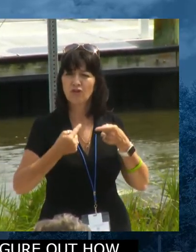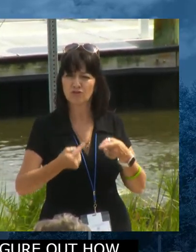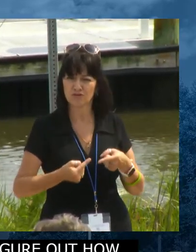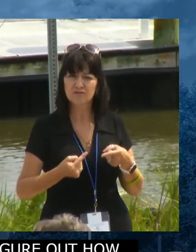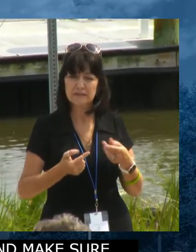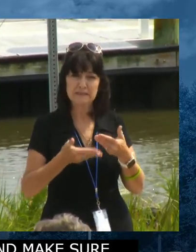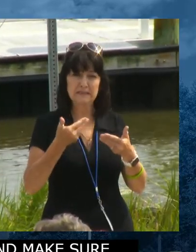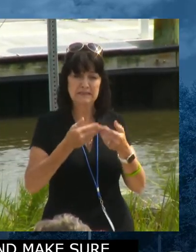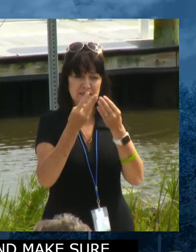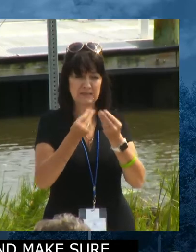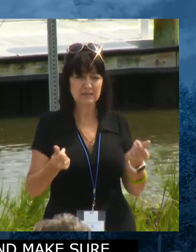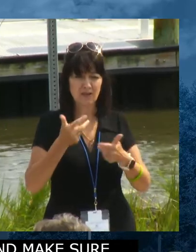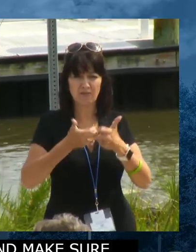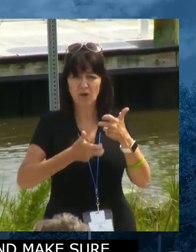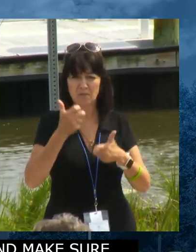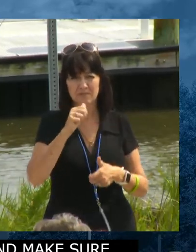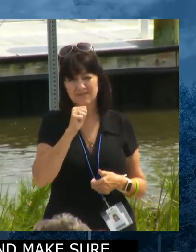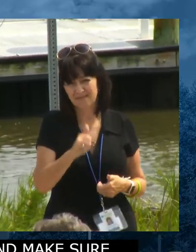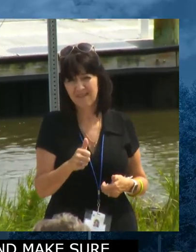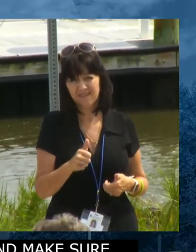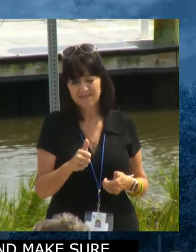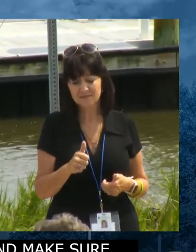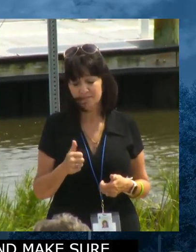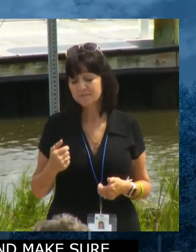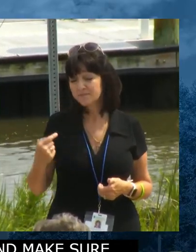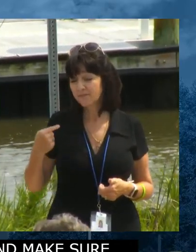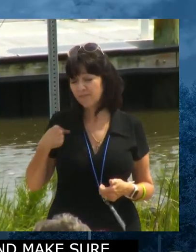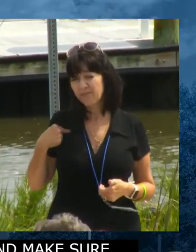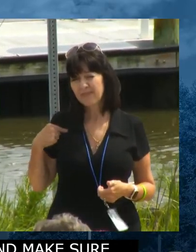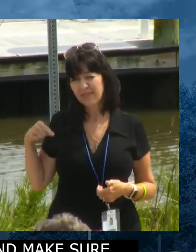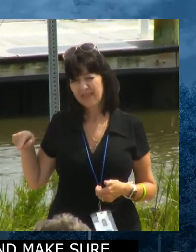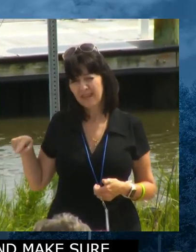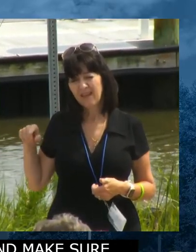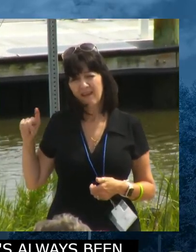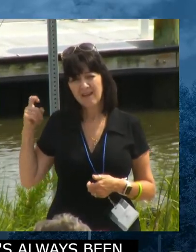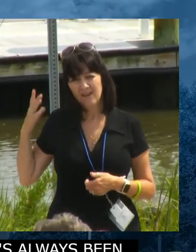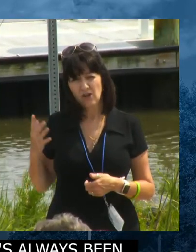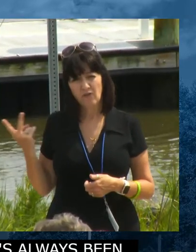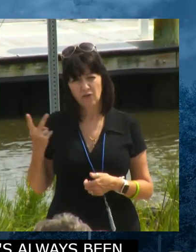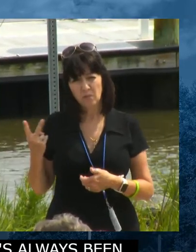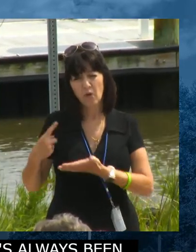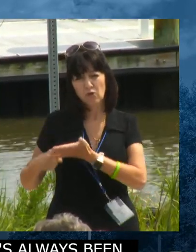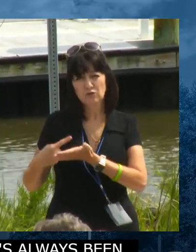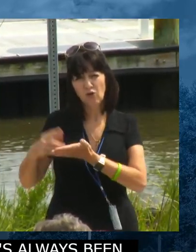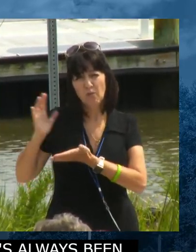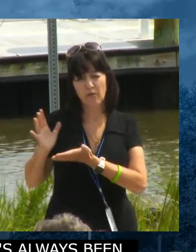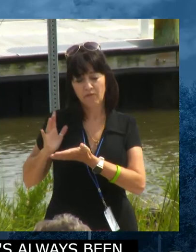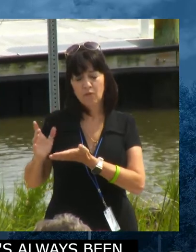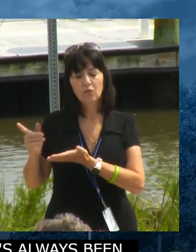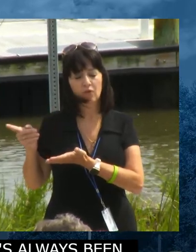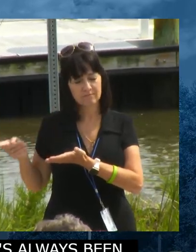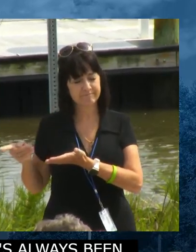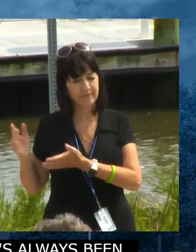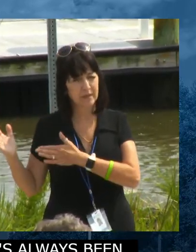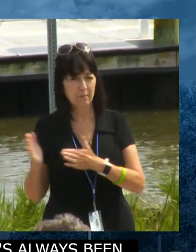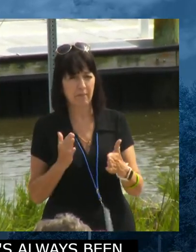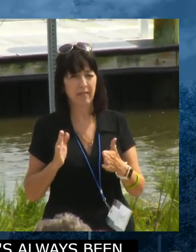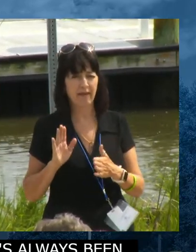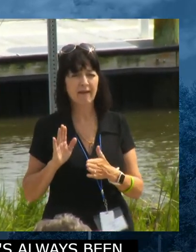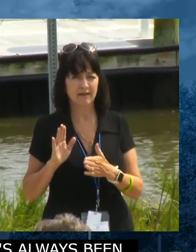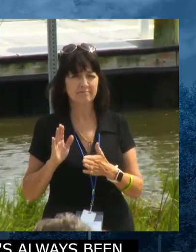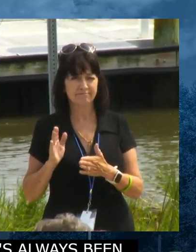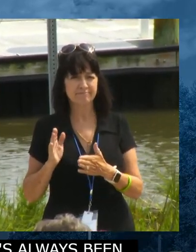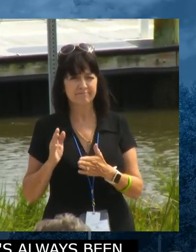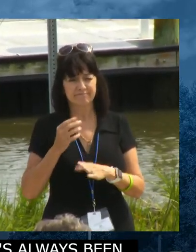potentially him nominating me to be secretary of DENREC, one of the first things that we talked about was how can we